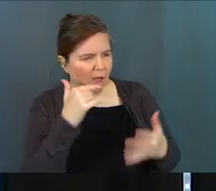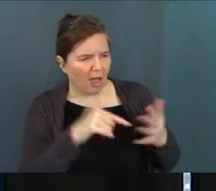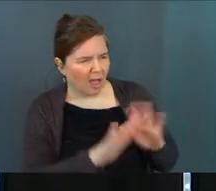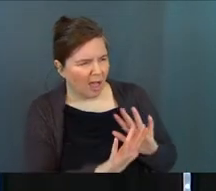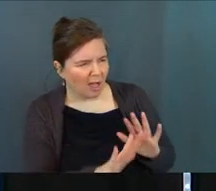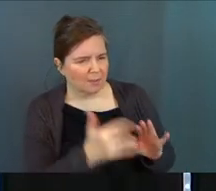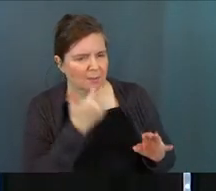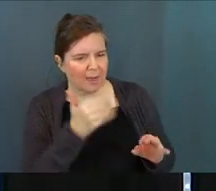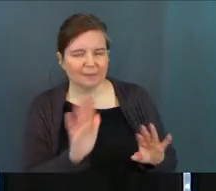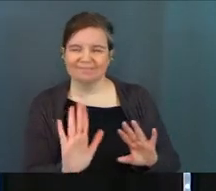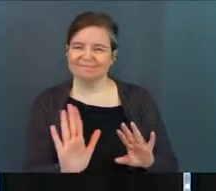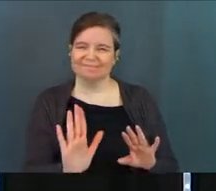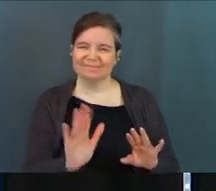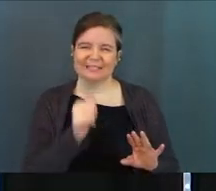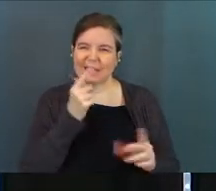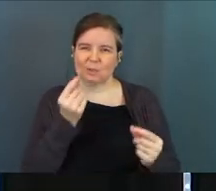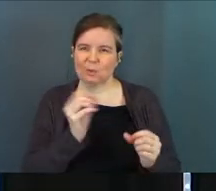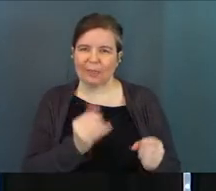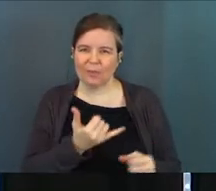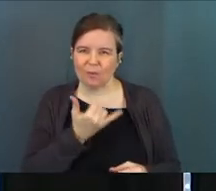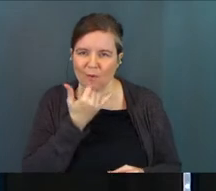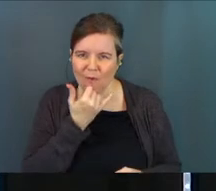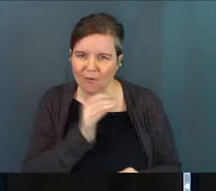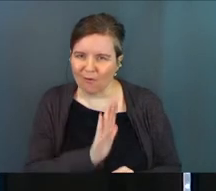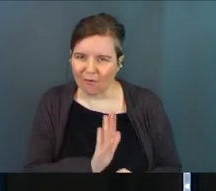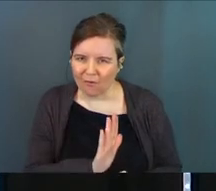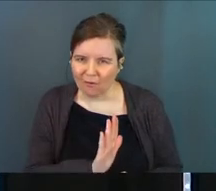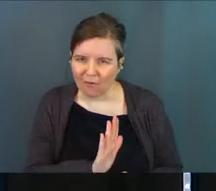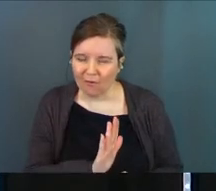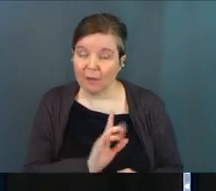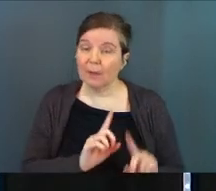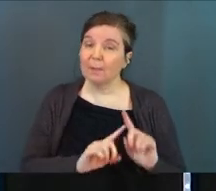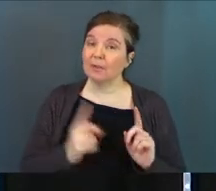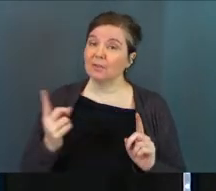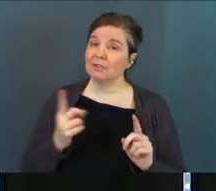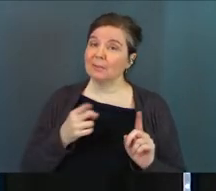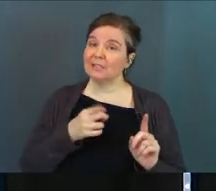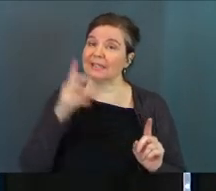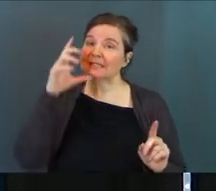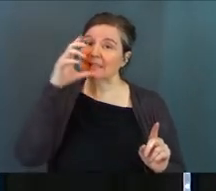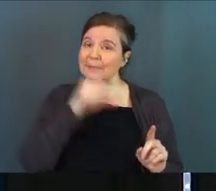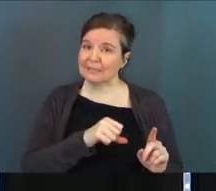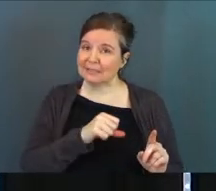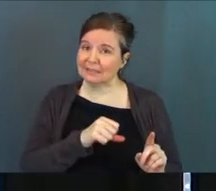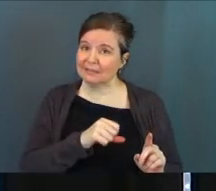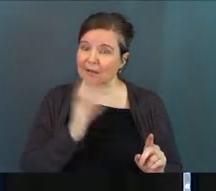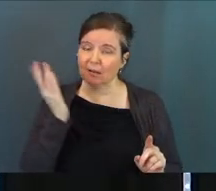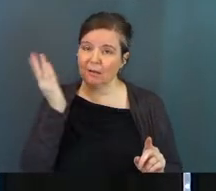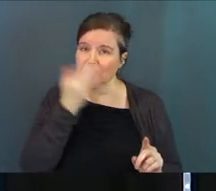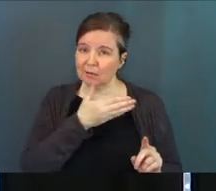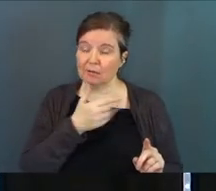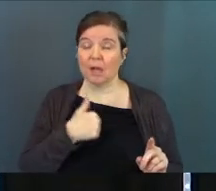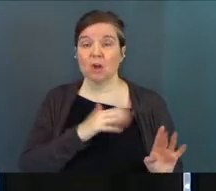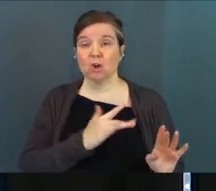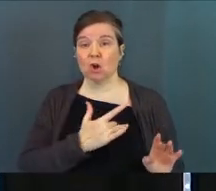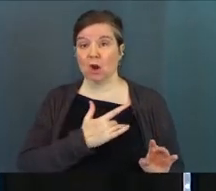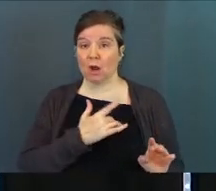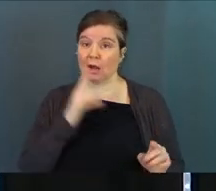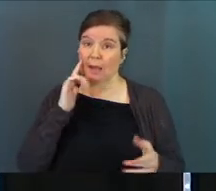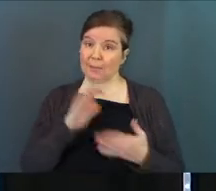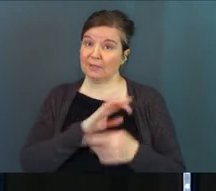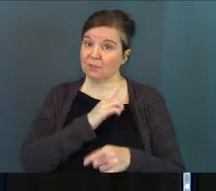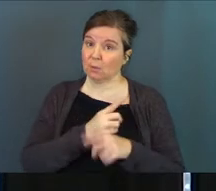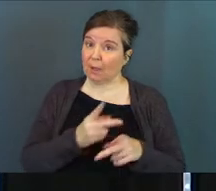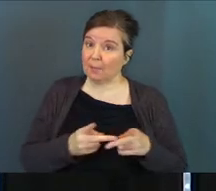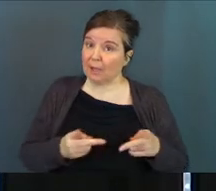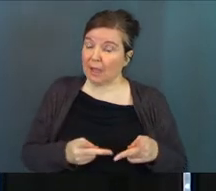wrong things. You're doing bad things. No, no, no. She's not doing anything wrong. But there's something that she's missing. Again, her heart, I believe, is